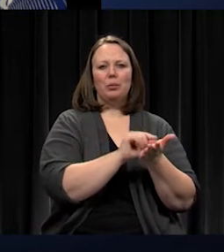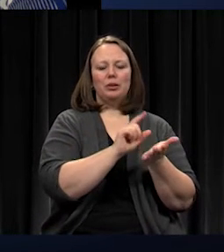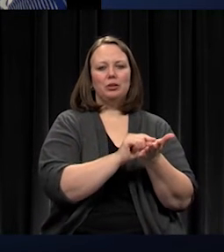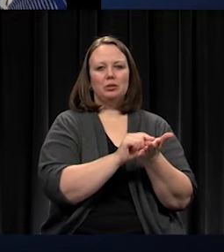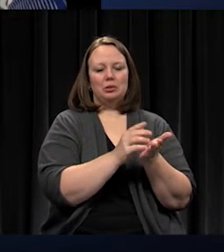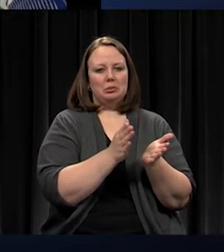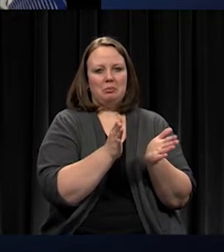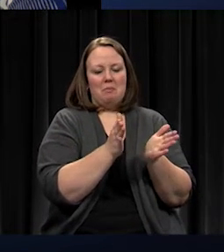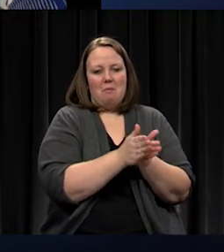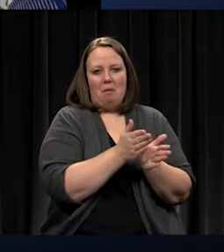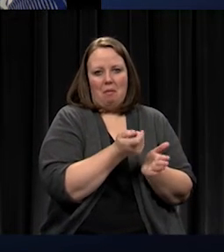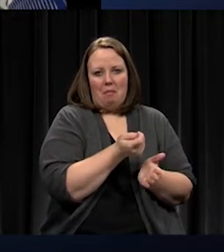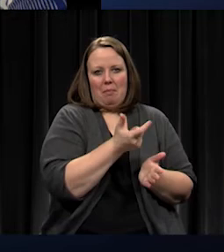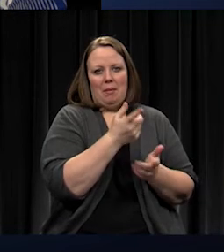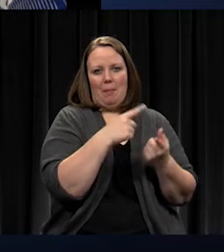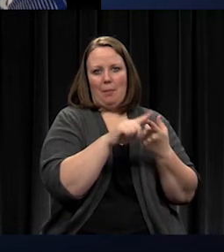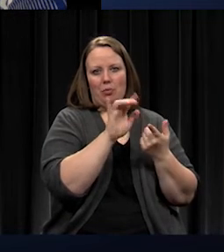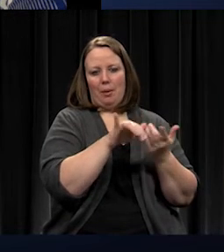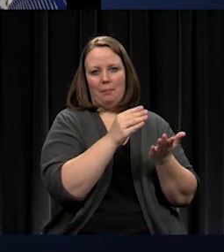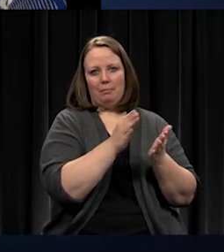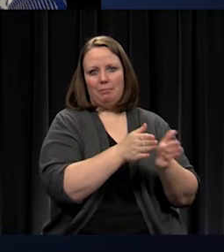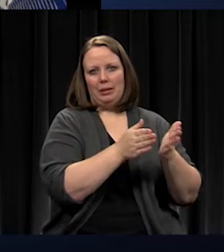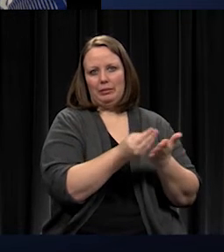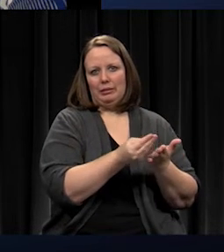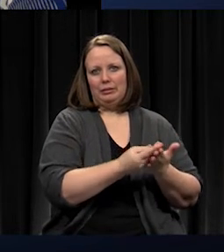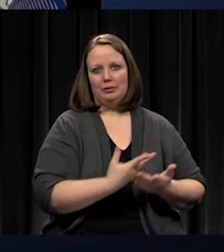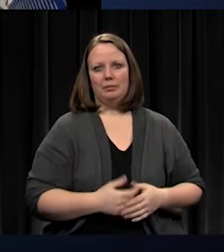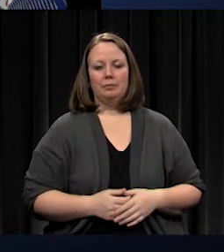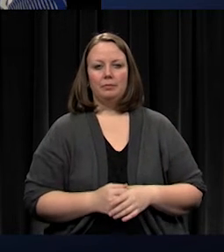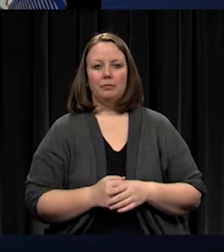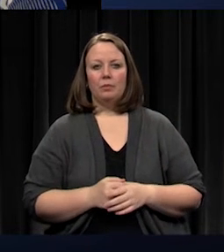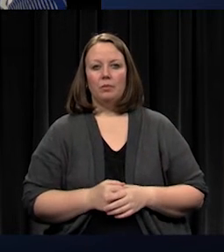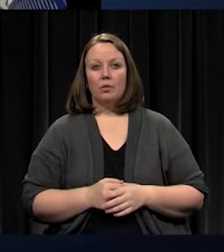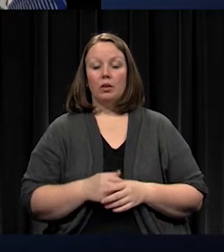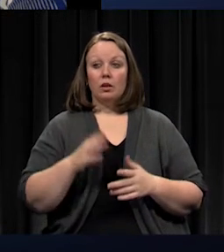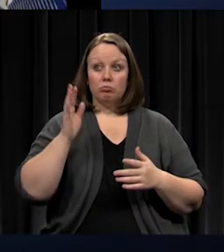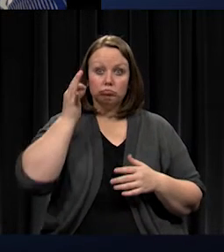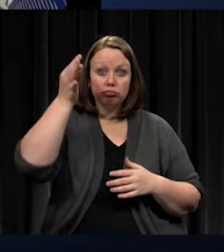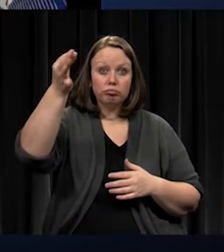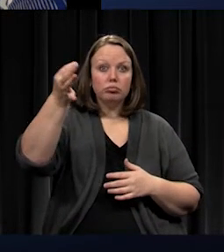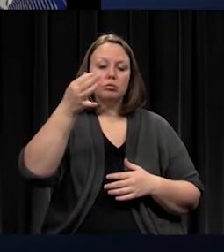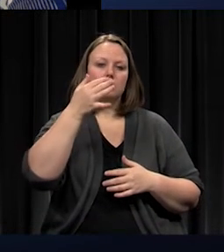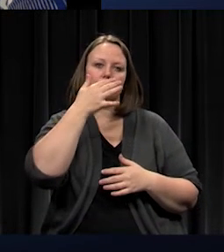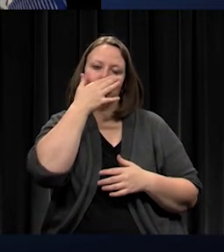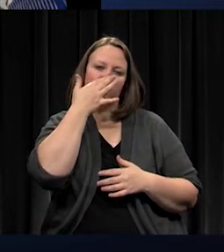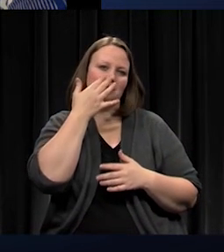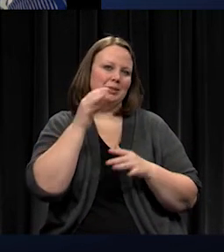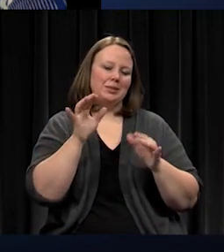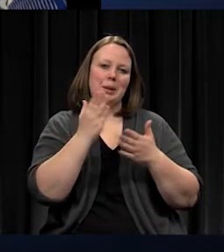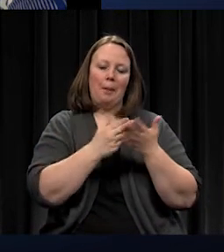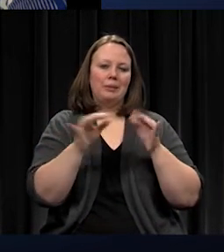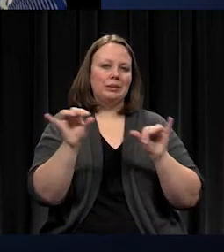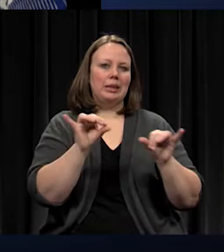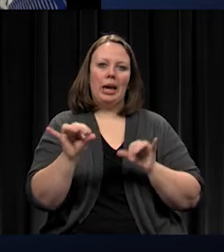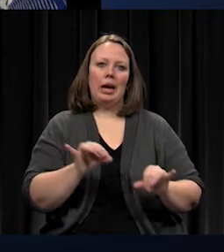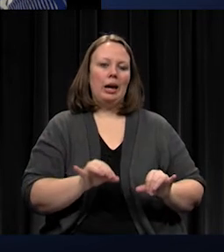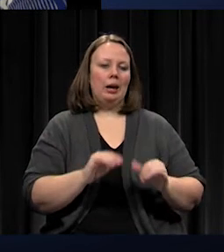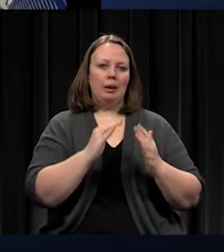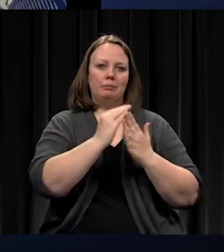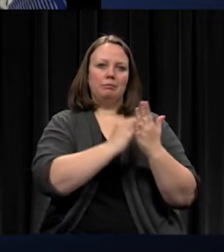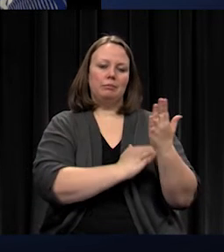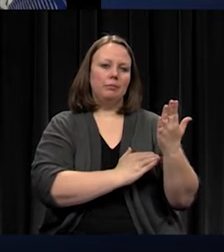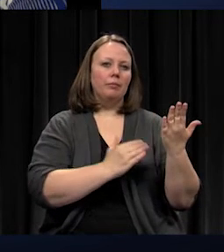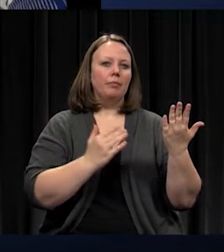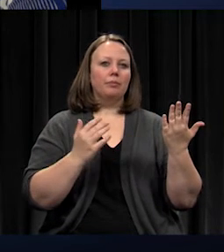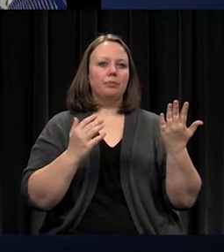Looking forward, you see a lot of mirrored categories because of replacement cycles and accommodating growth. We